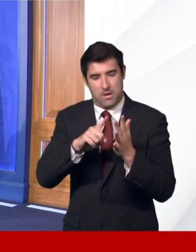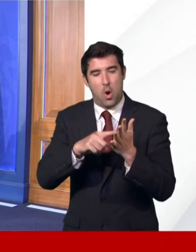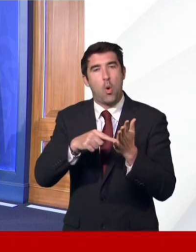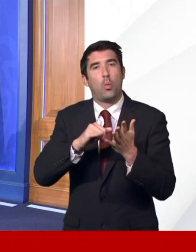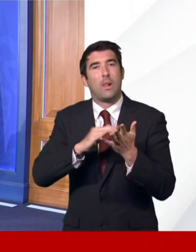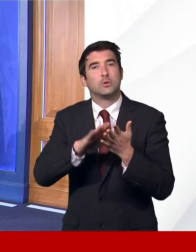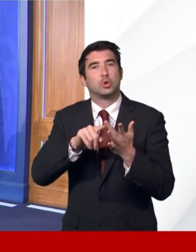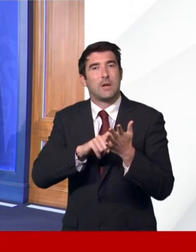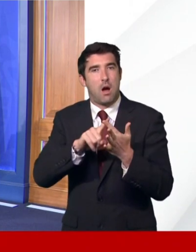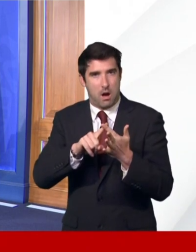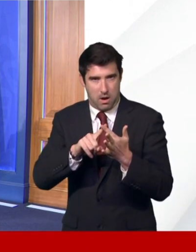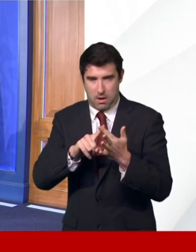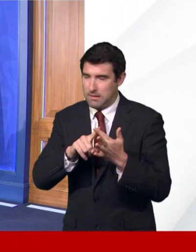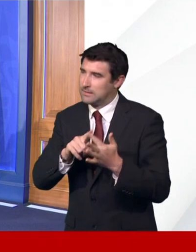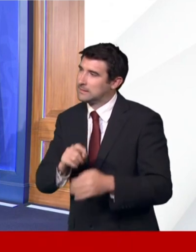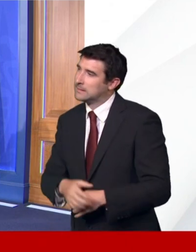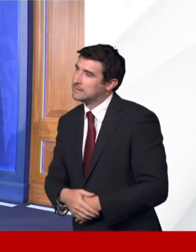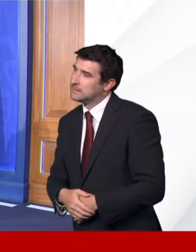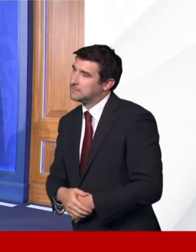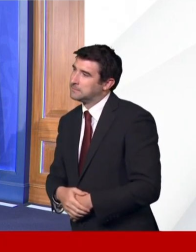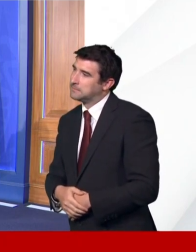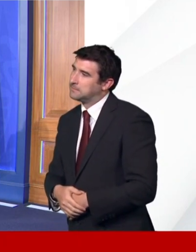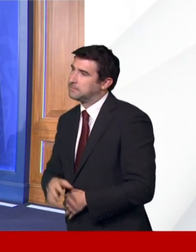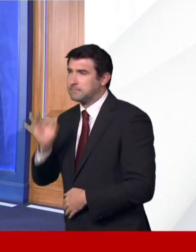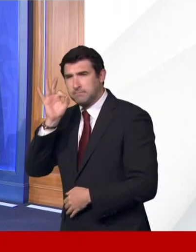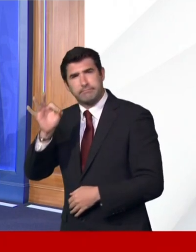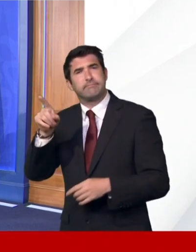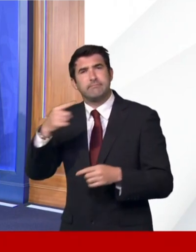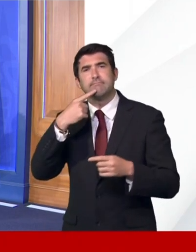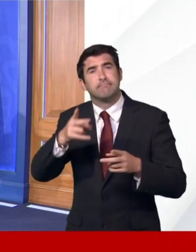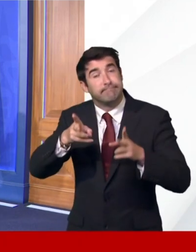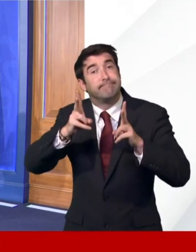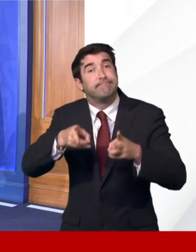none, one or both of their vaccination injections?